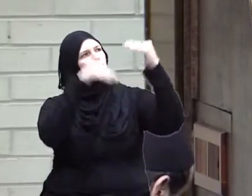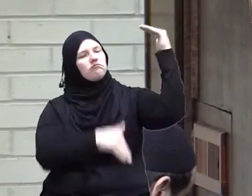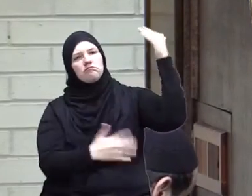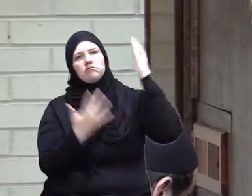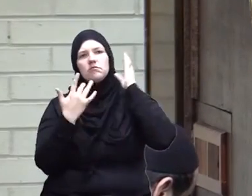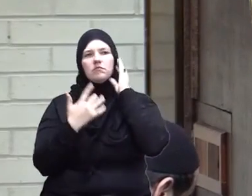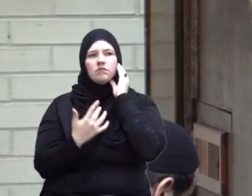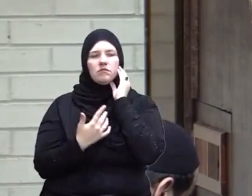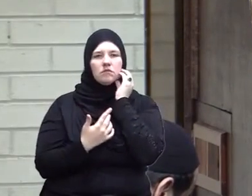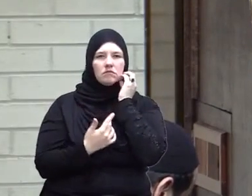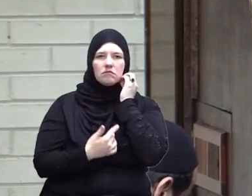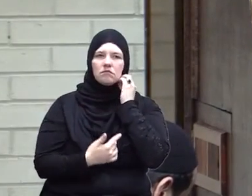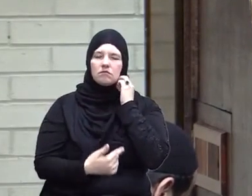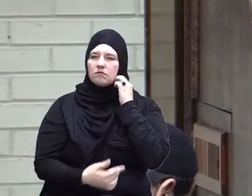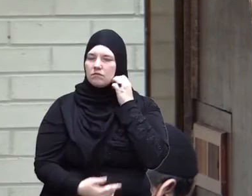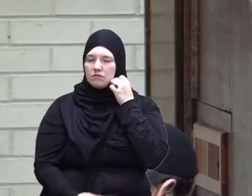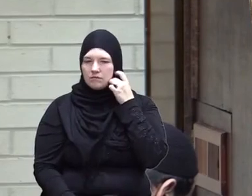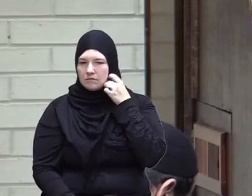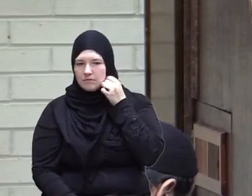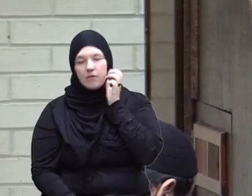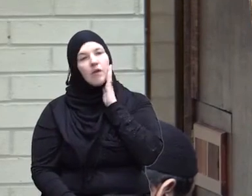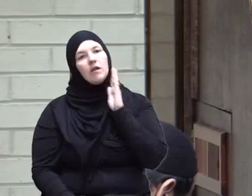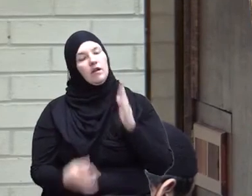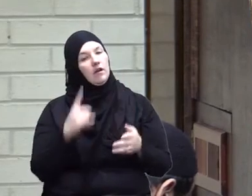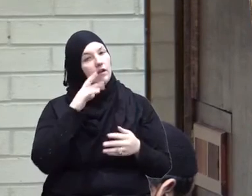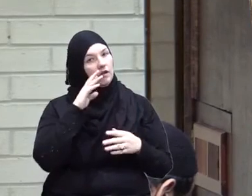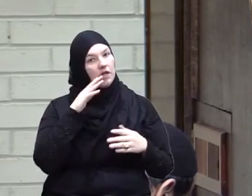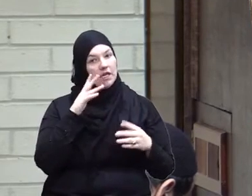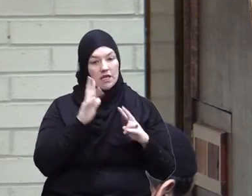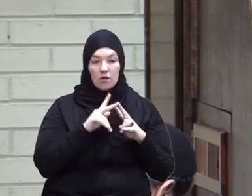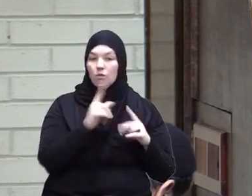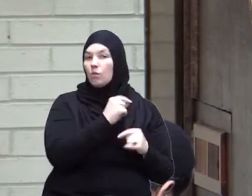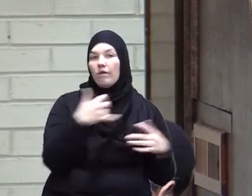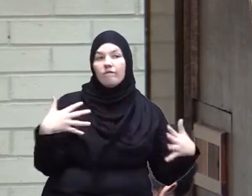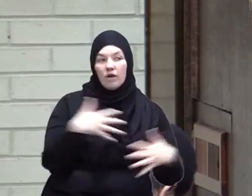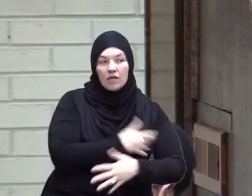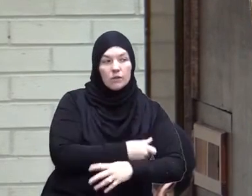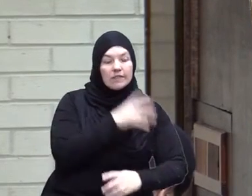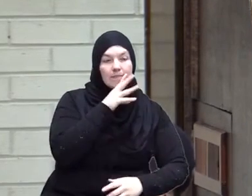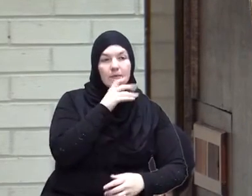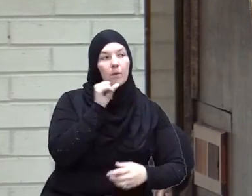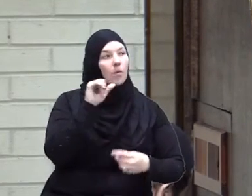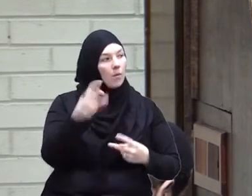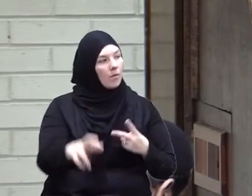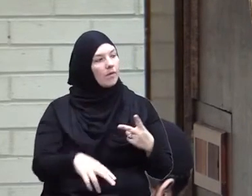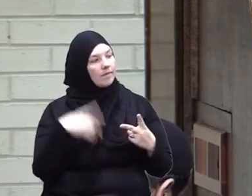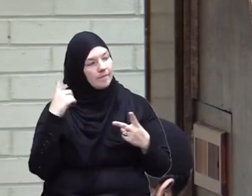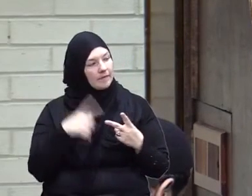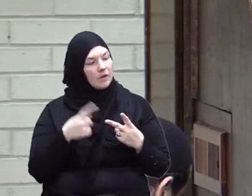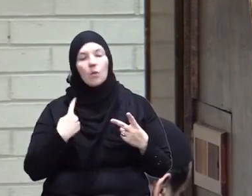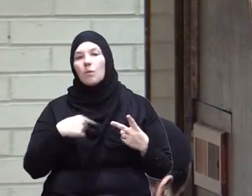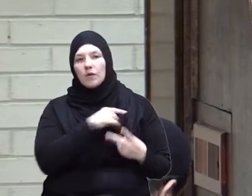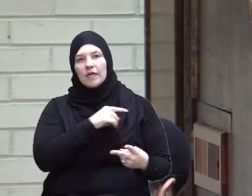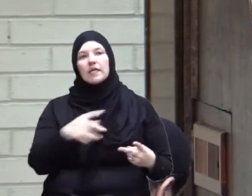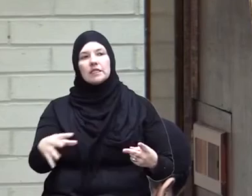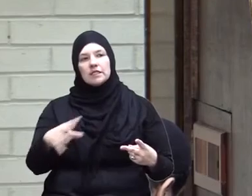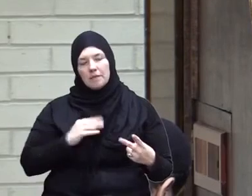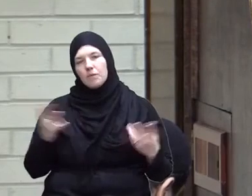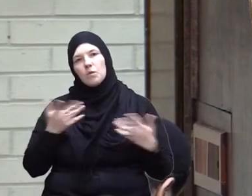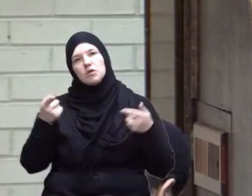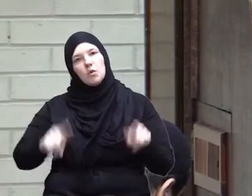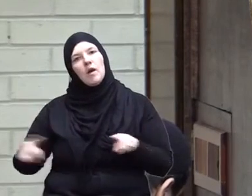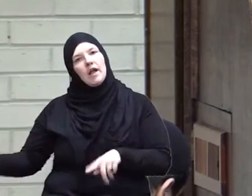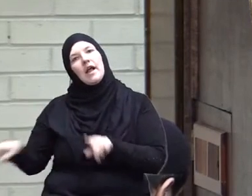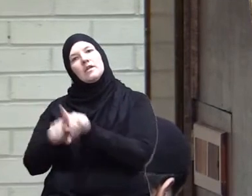injustice it's unconscionable so they will assume either we are too afraid to speak or that we accept